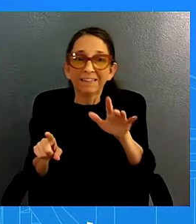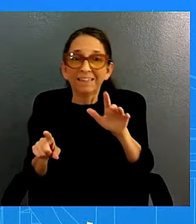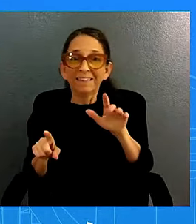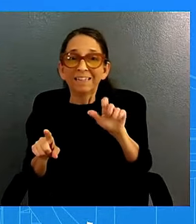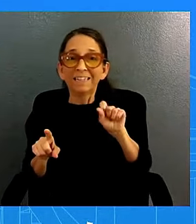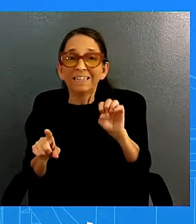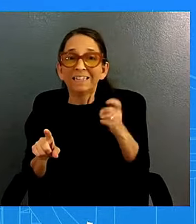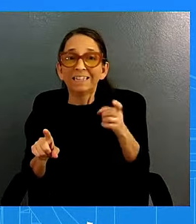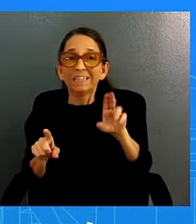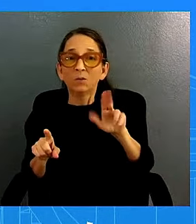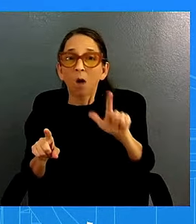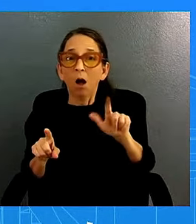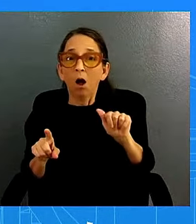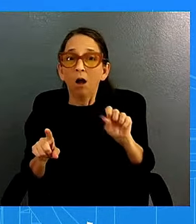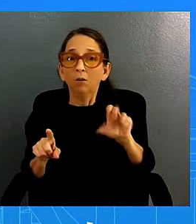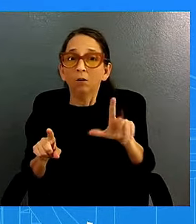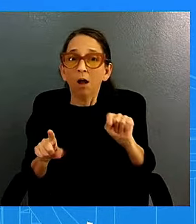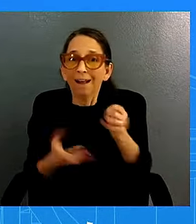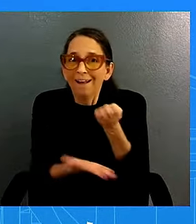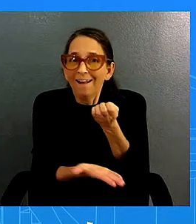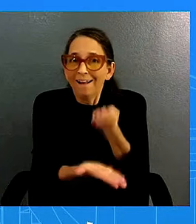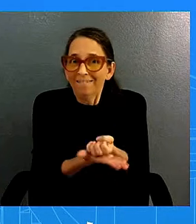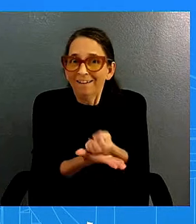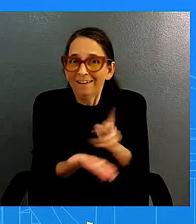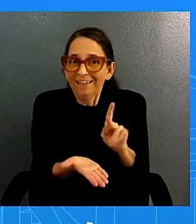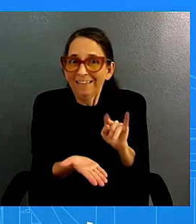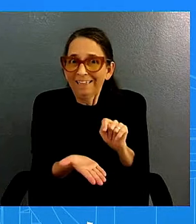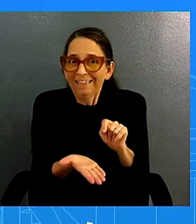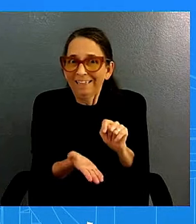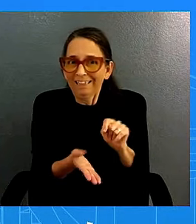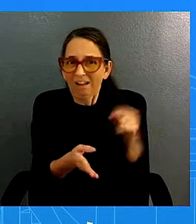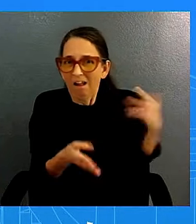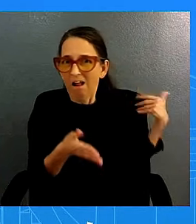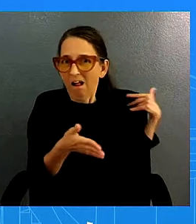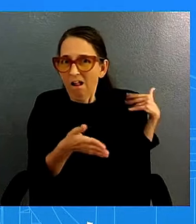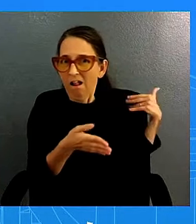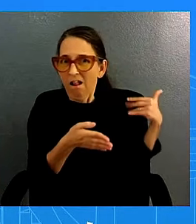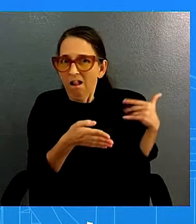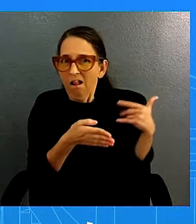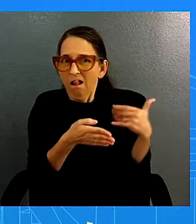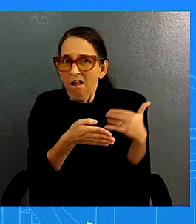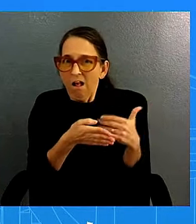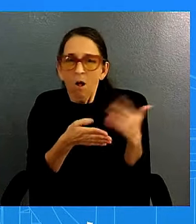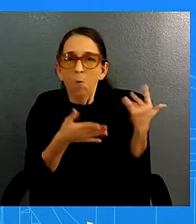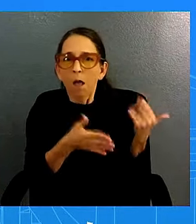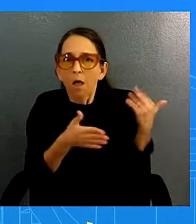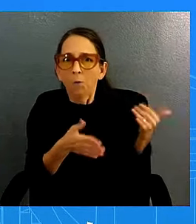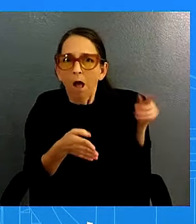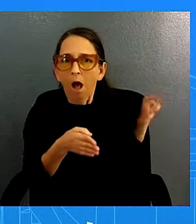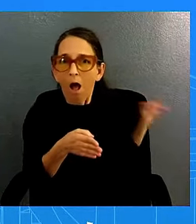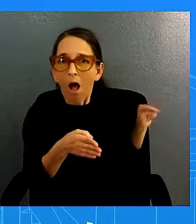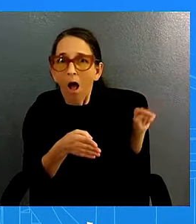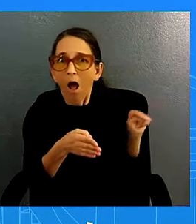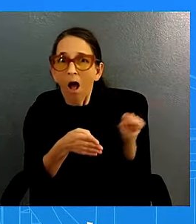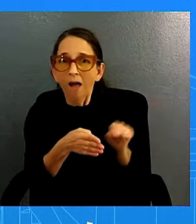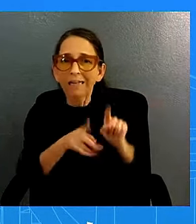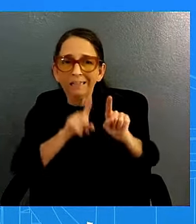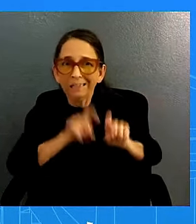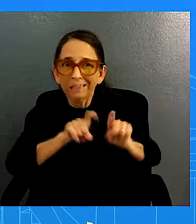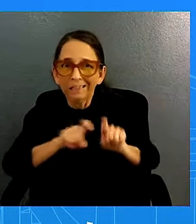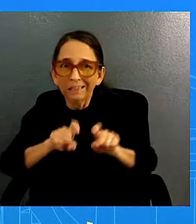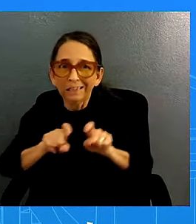announced in 2015. there have been a hundred hundred thousand kits tested 350 million invested and only